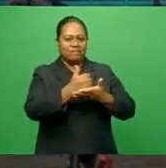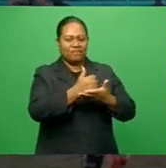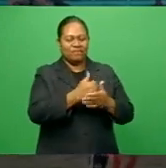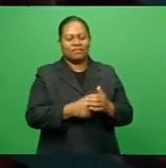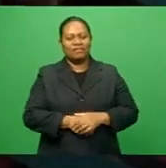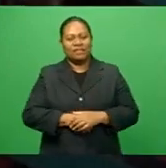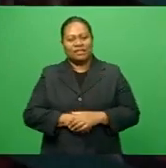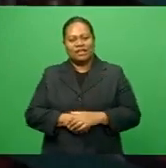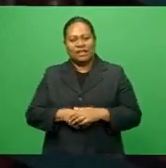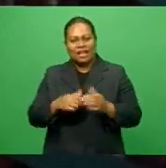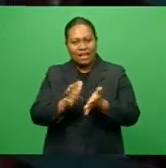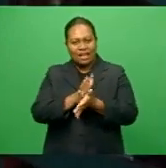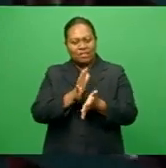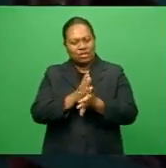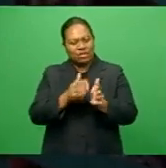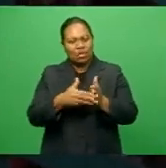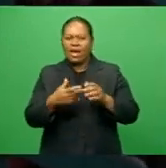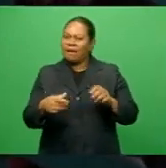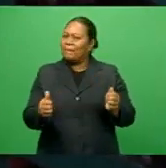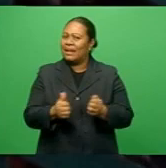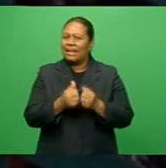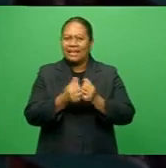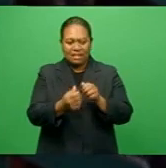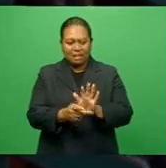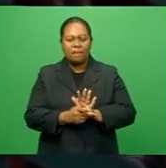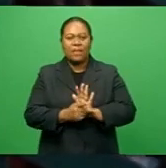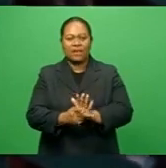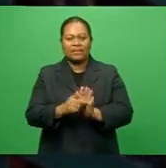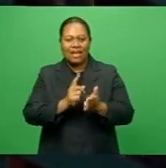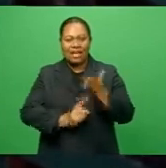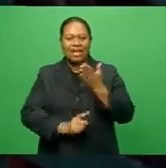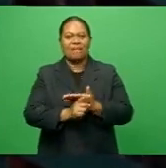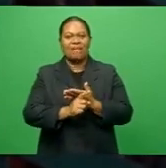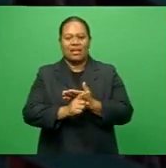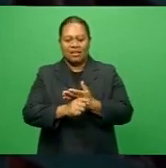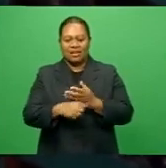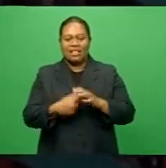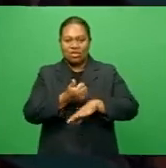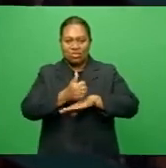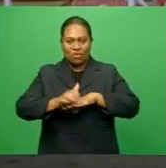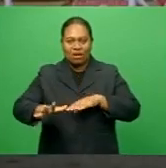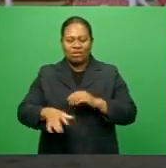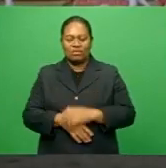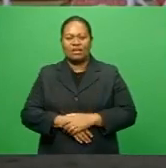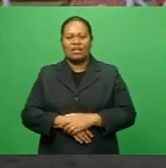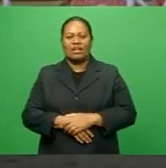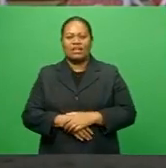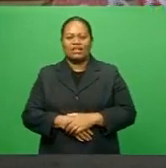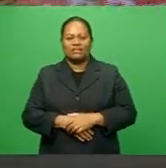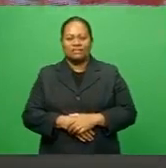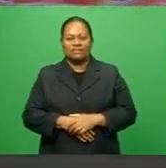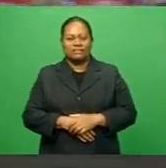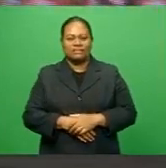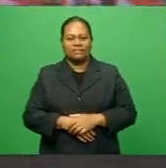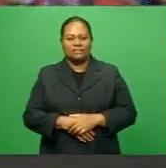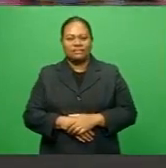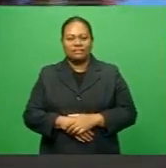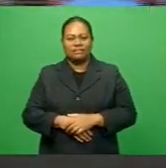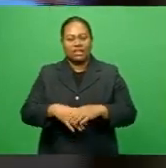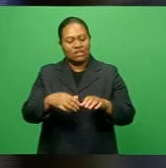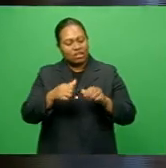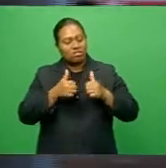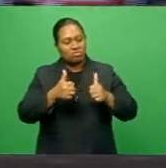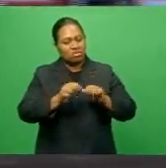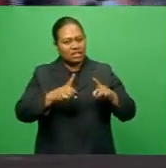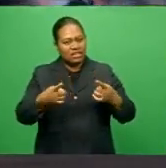heart out. A lot of pressure, a lot of pressure inside the field. Boys took a lot of pressure. But the positive thing